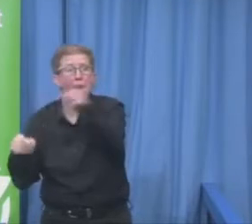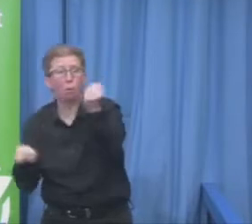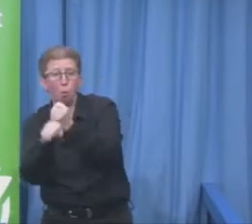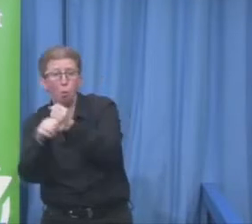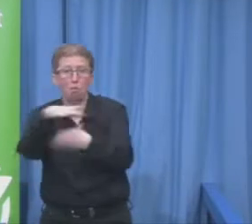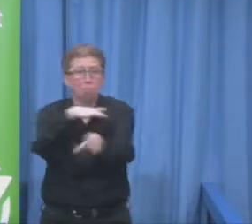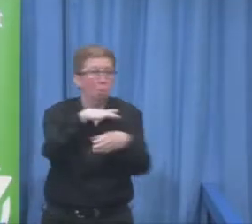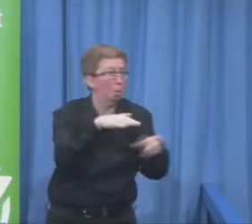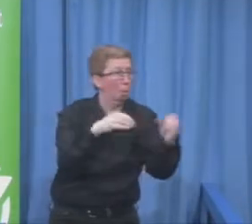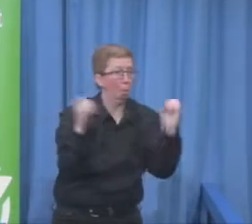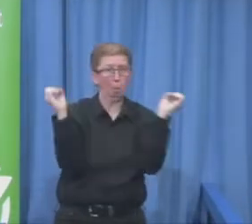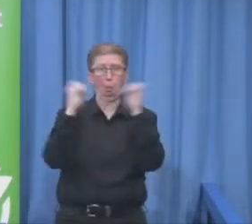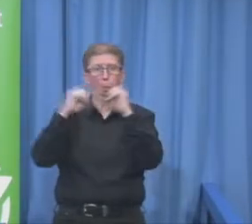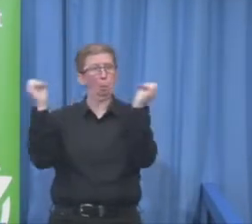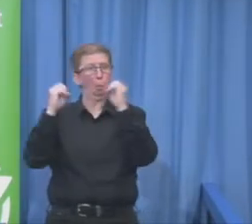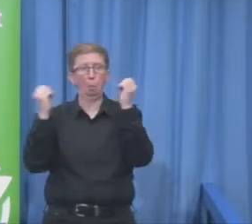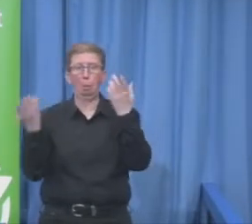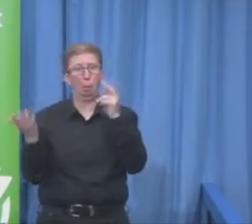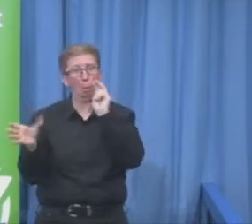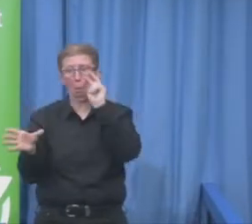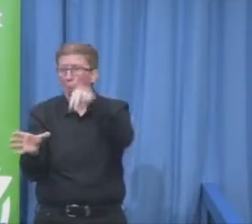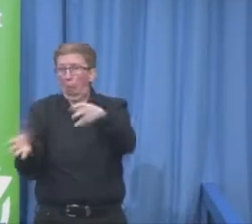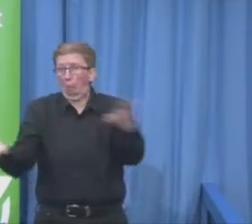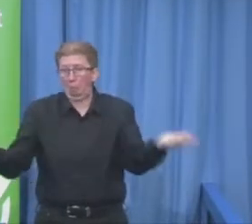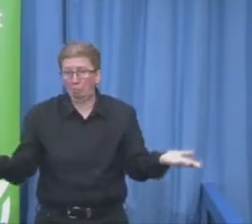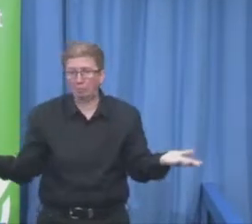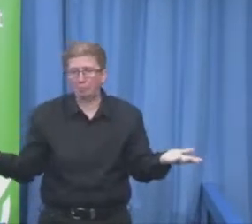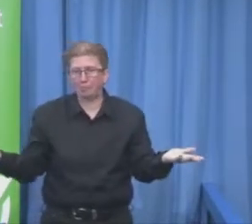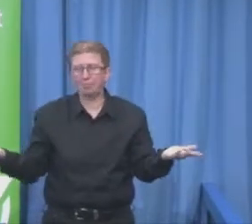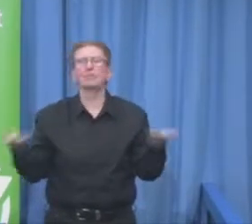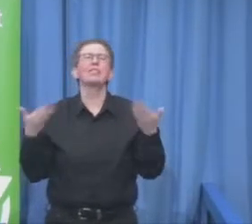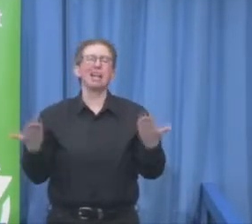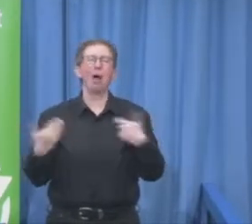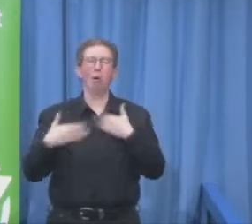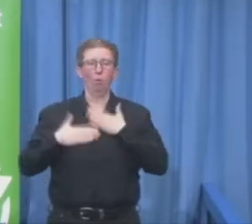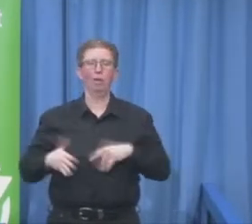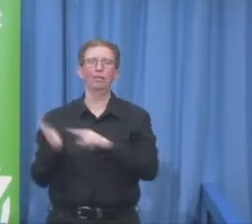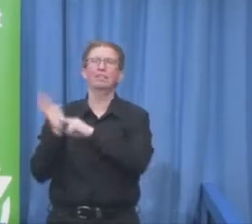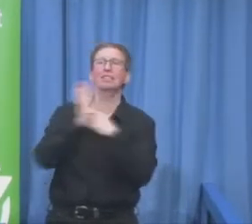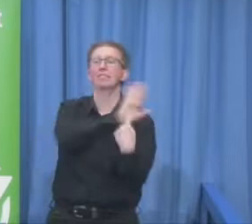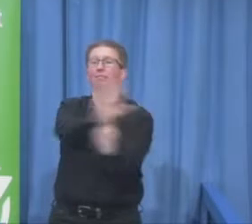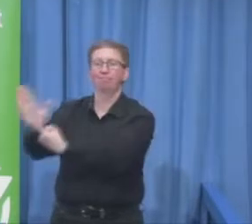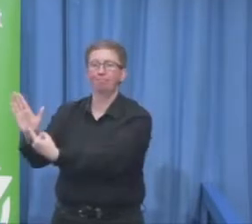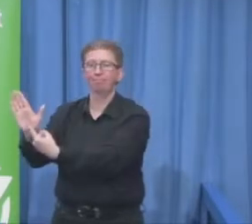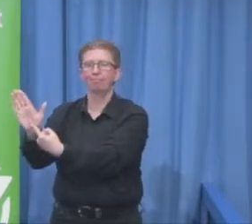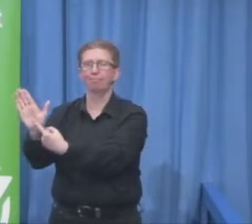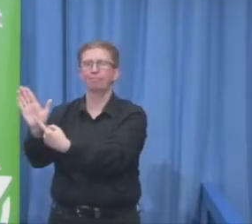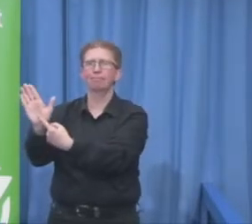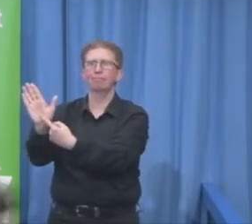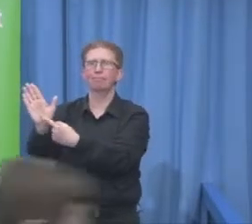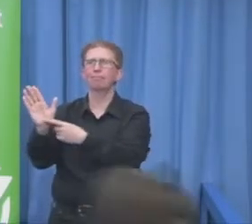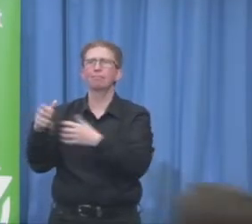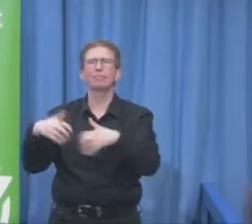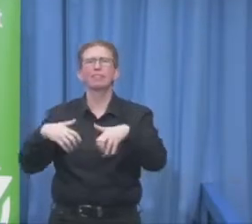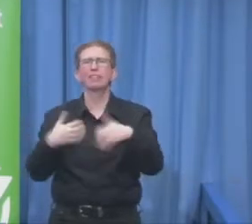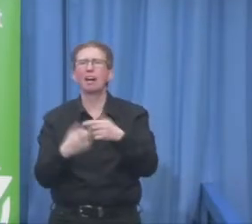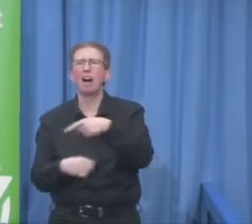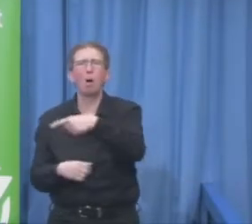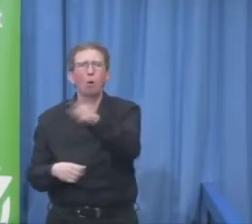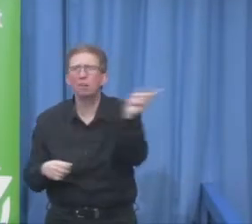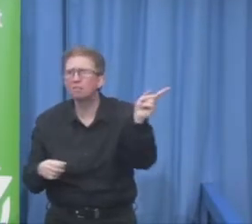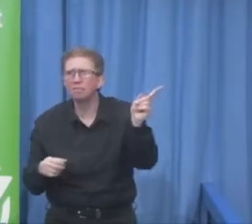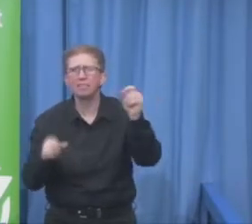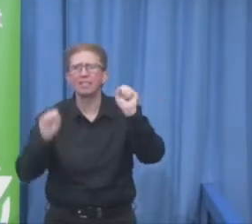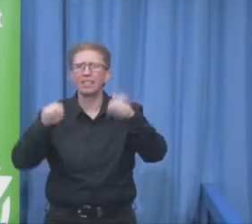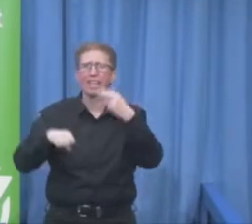reframe how we are looking at disability in work. Yes, thank you very much, Caroline. This is, I think, an exciting